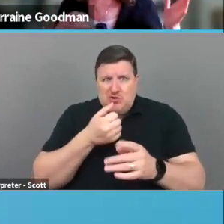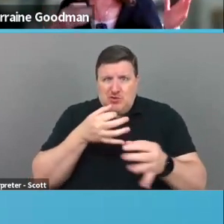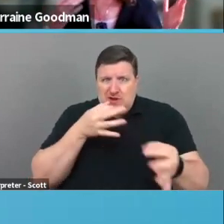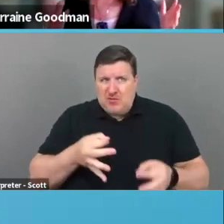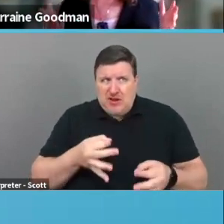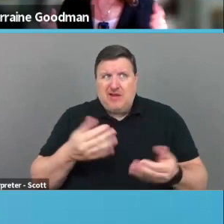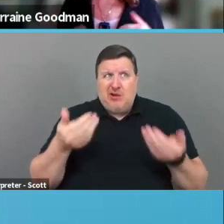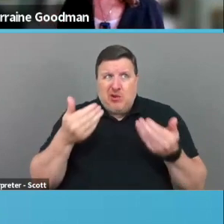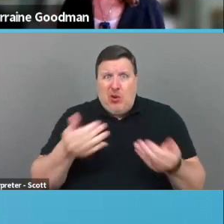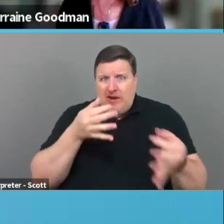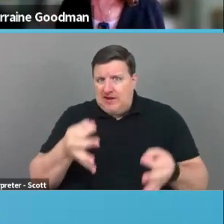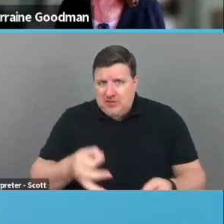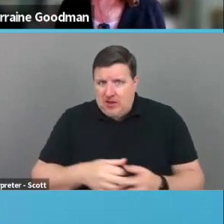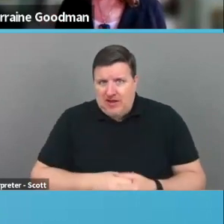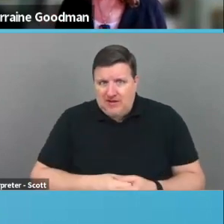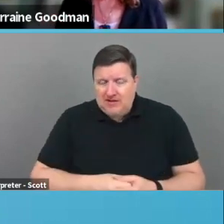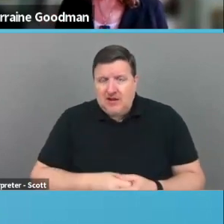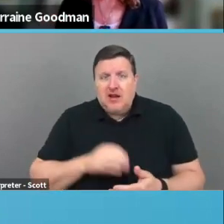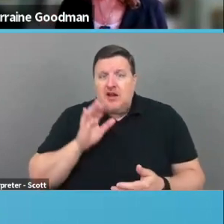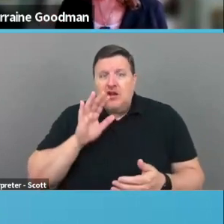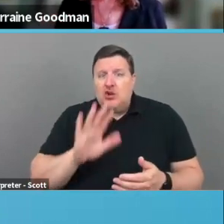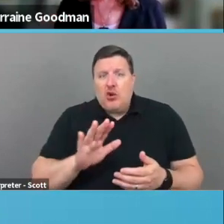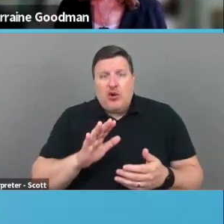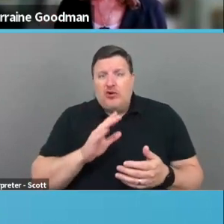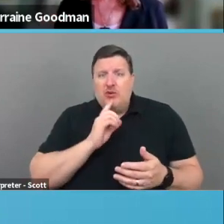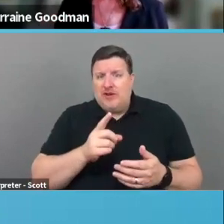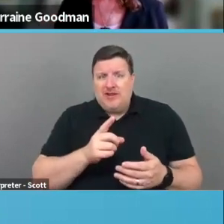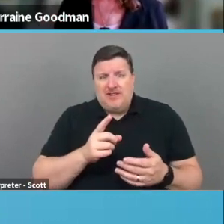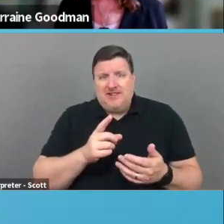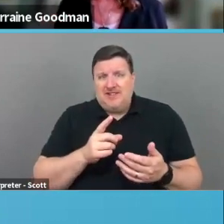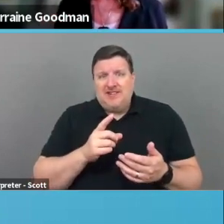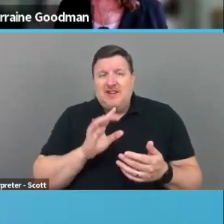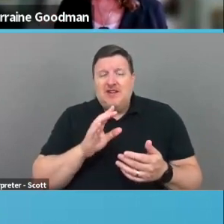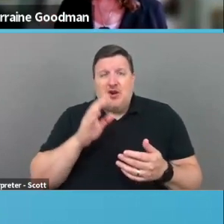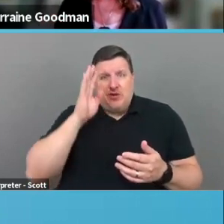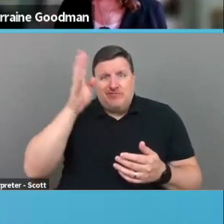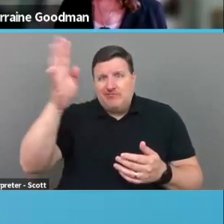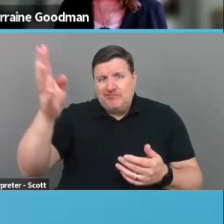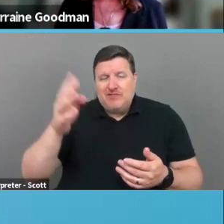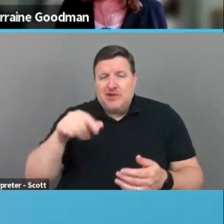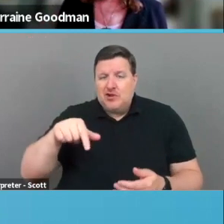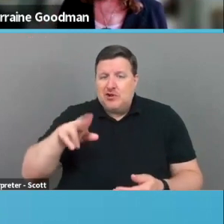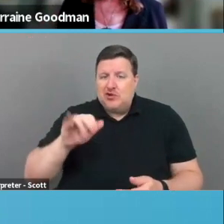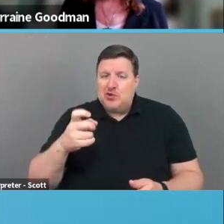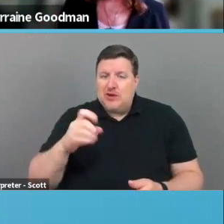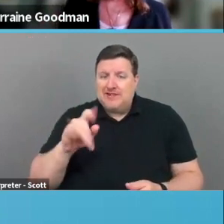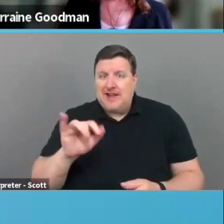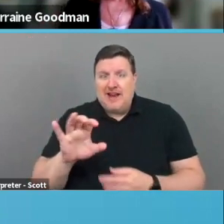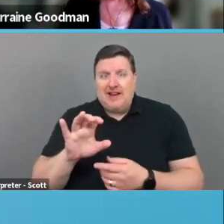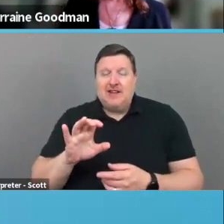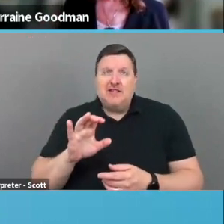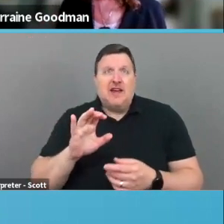mission can be quixotic. Your funding list should not be. And quixotic is overly